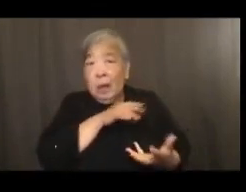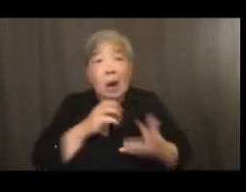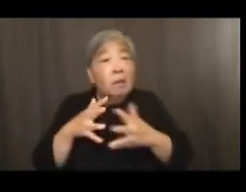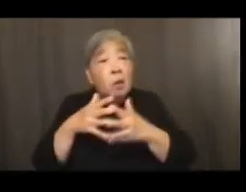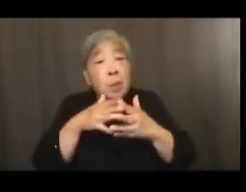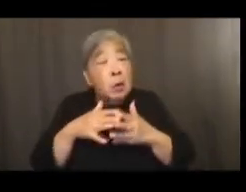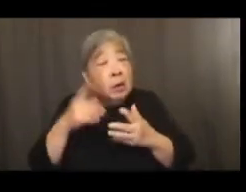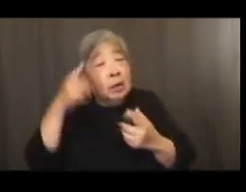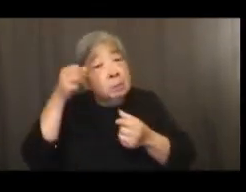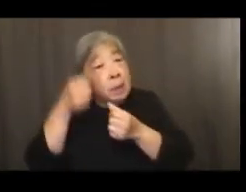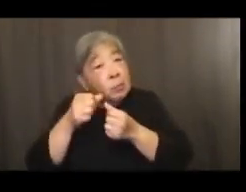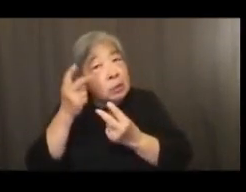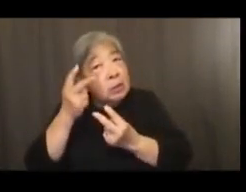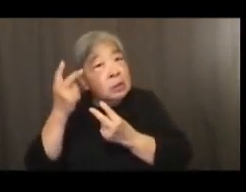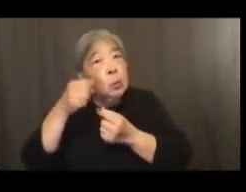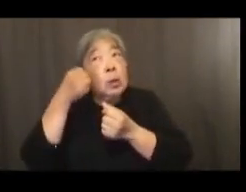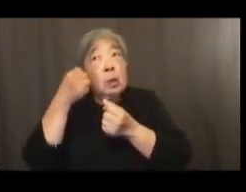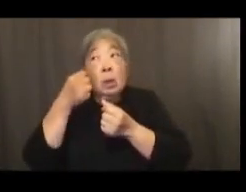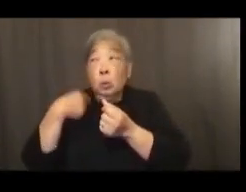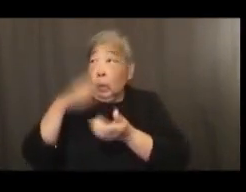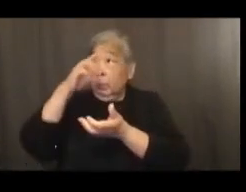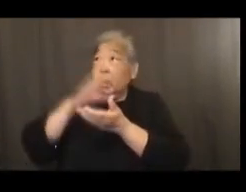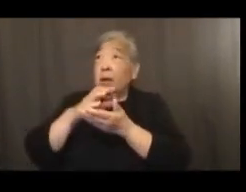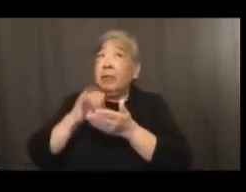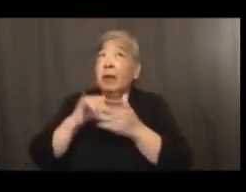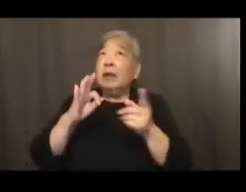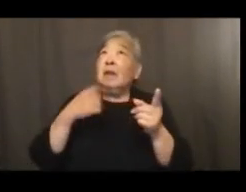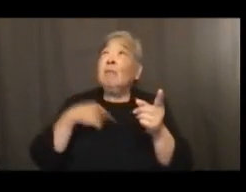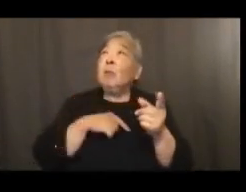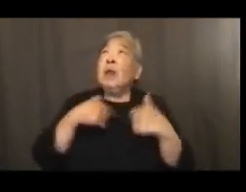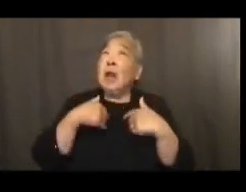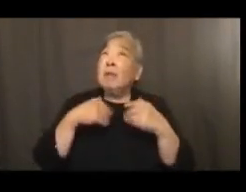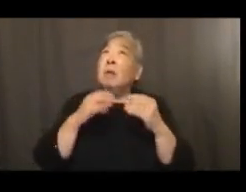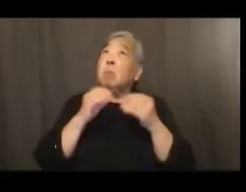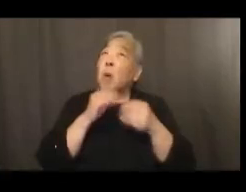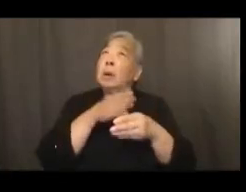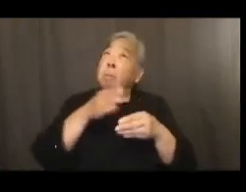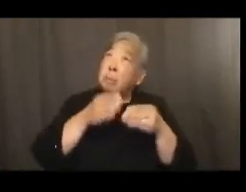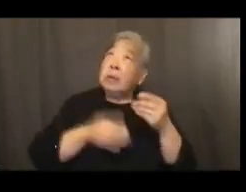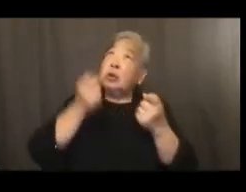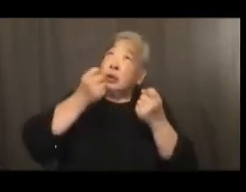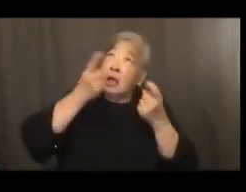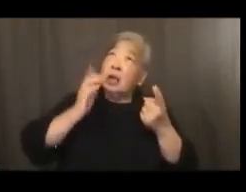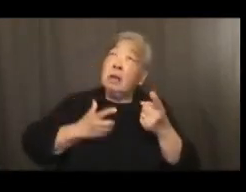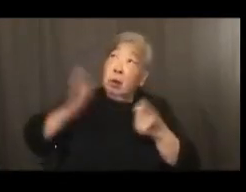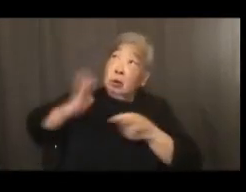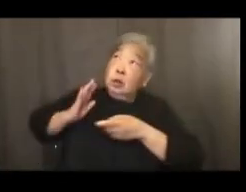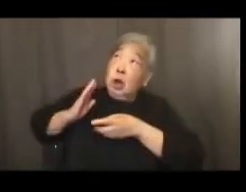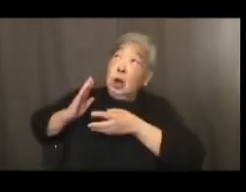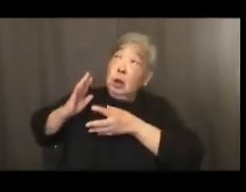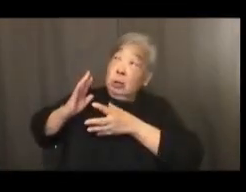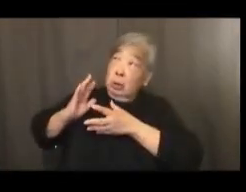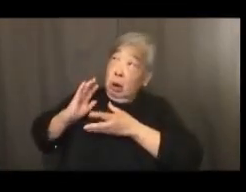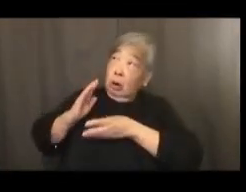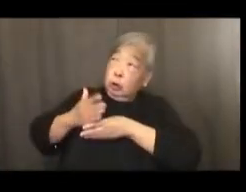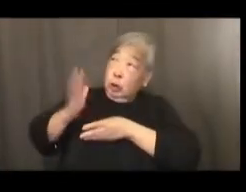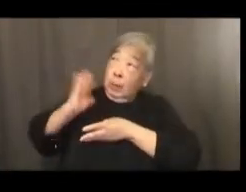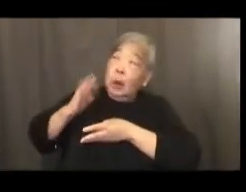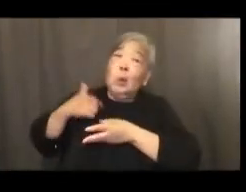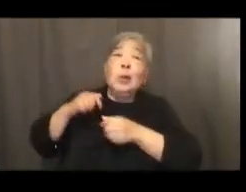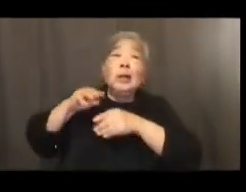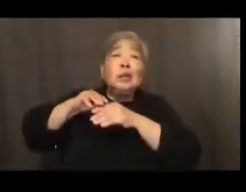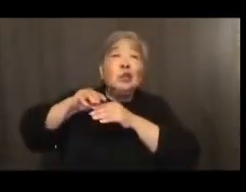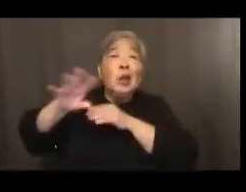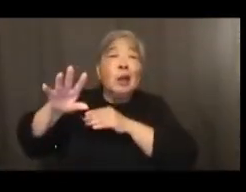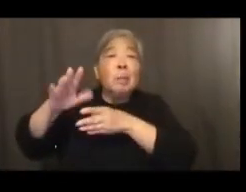And we believe that with a more complete understanding of our shared past, we can shape our shared future and make it